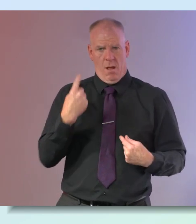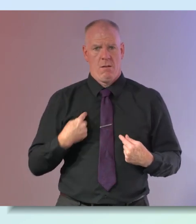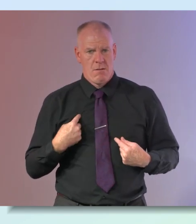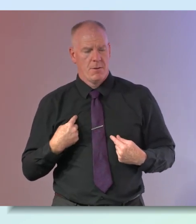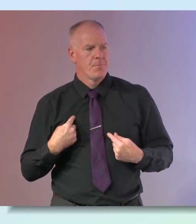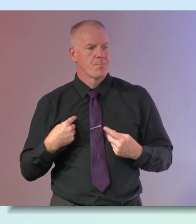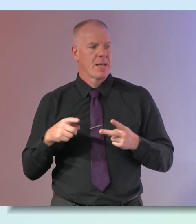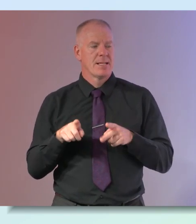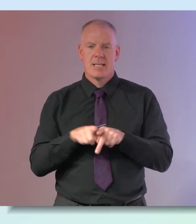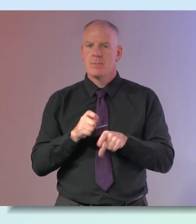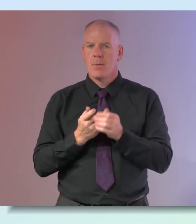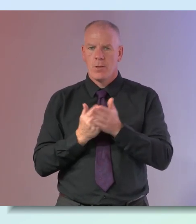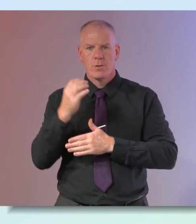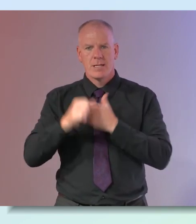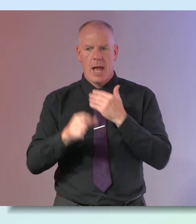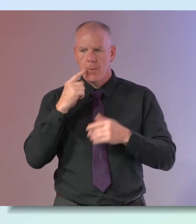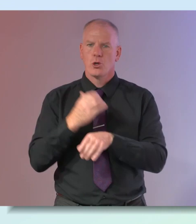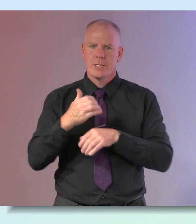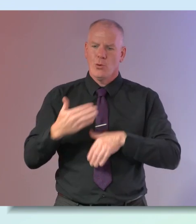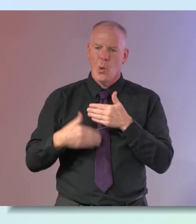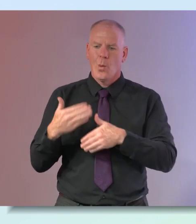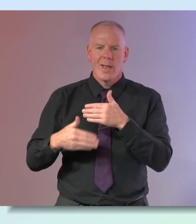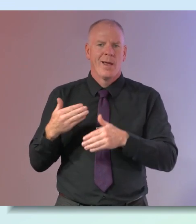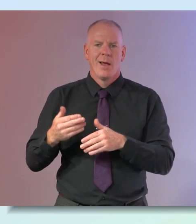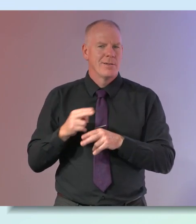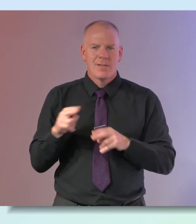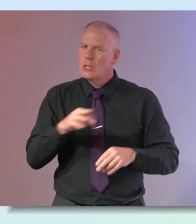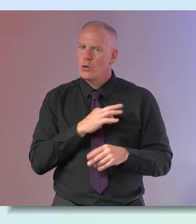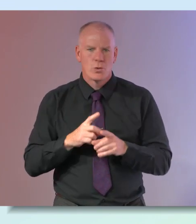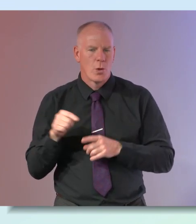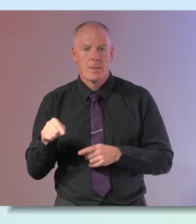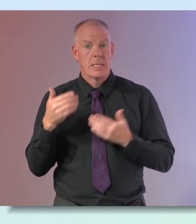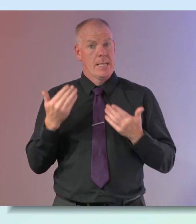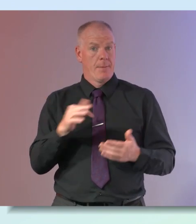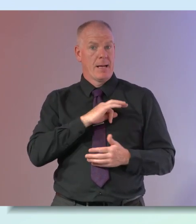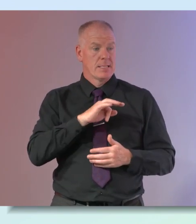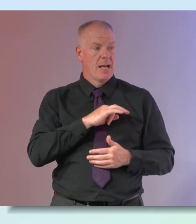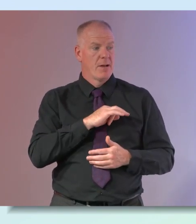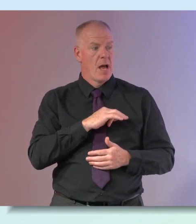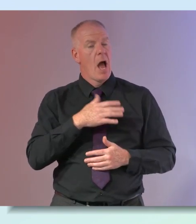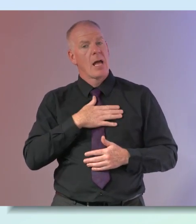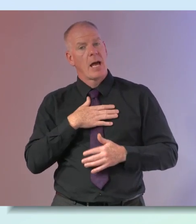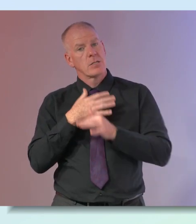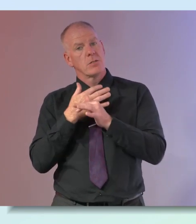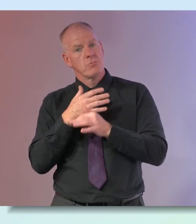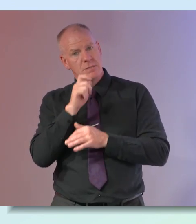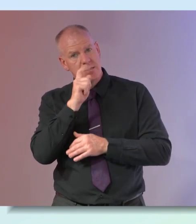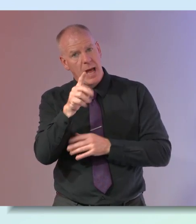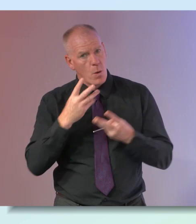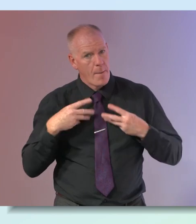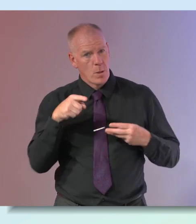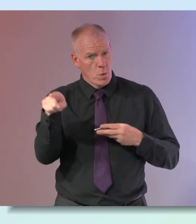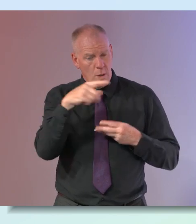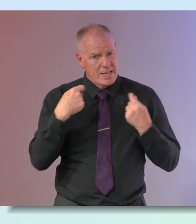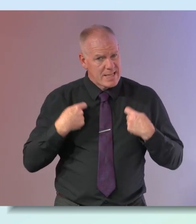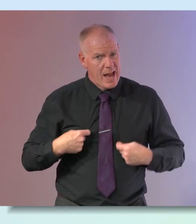tiredness during the day but to stay going which is not a good thing to do but now i'd like to adhere to women to realize that if they're